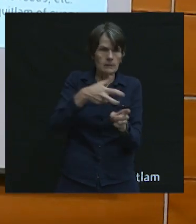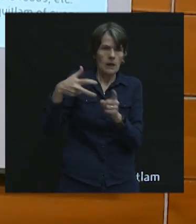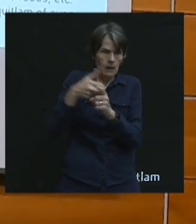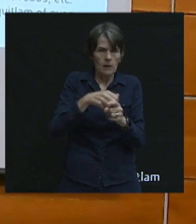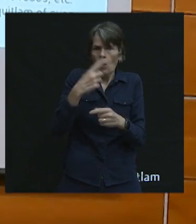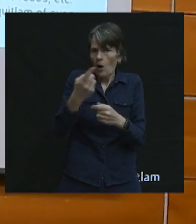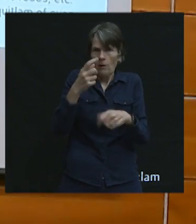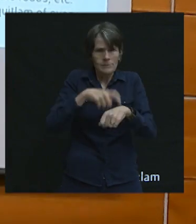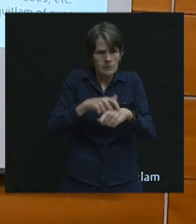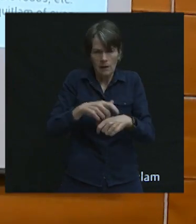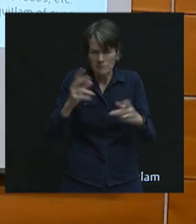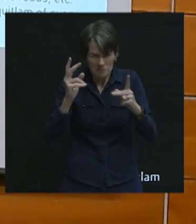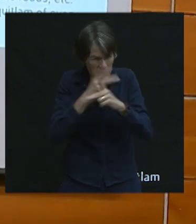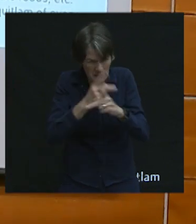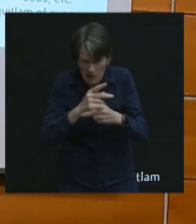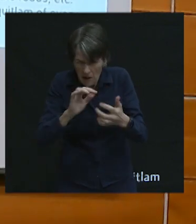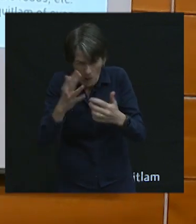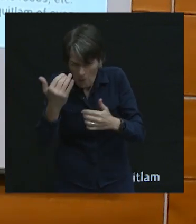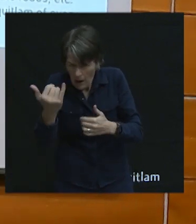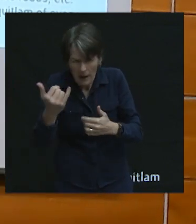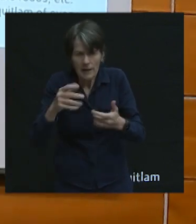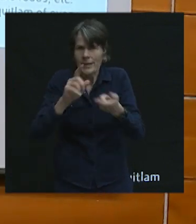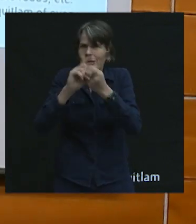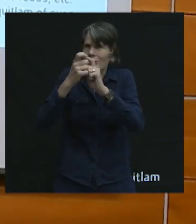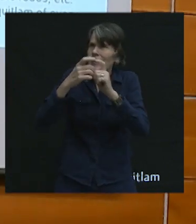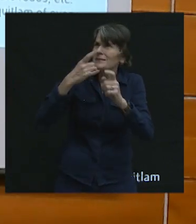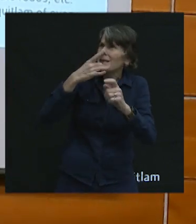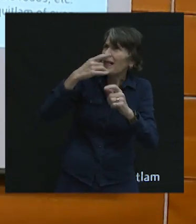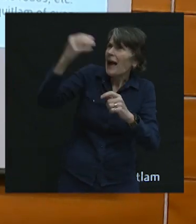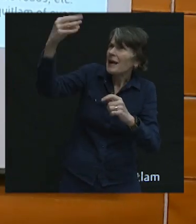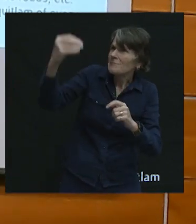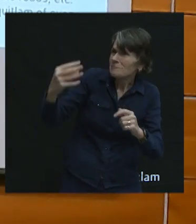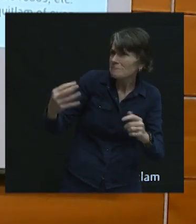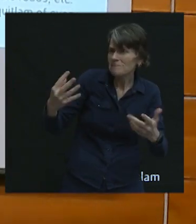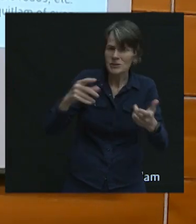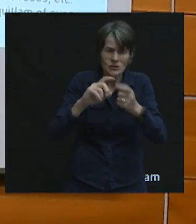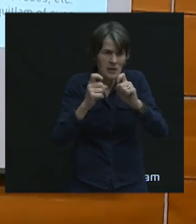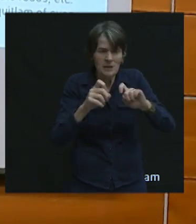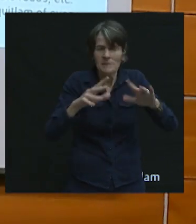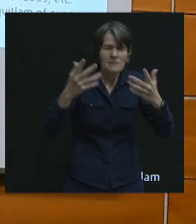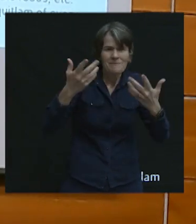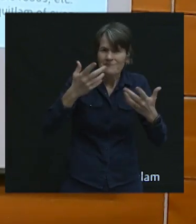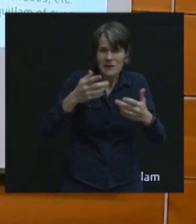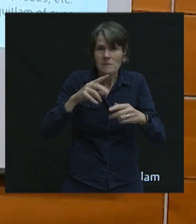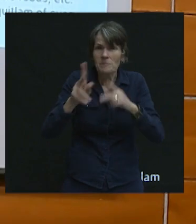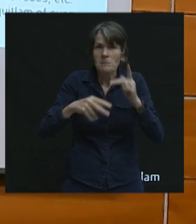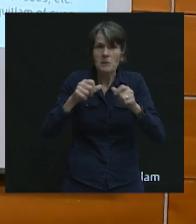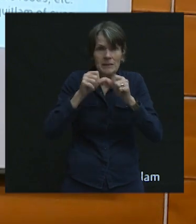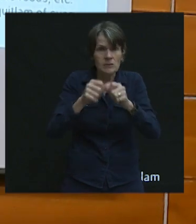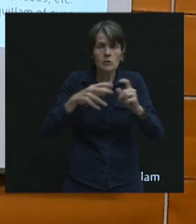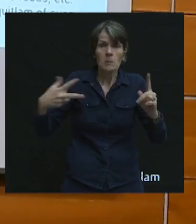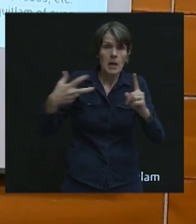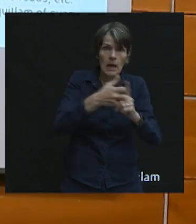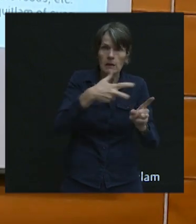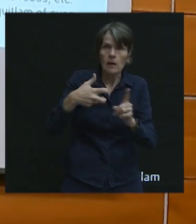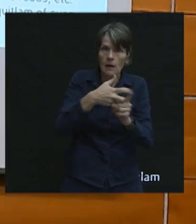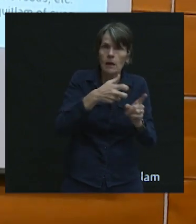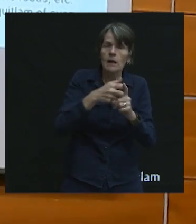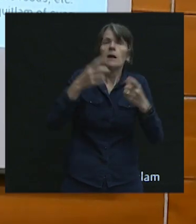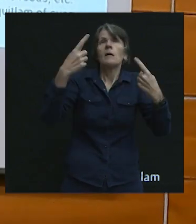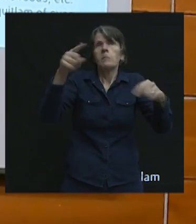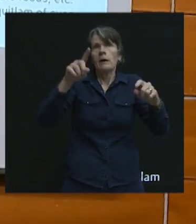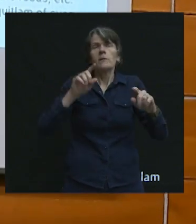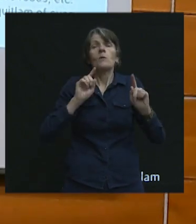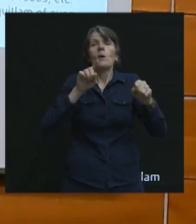tried to do different things with the traffic signals, they tried to do other things, they finally went out there and started to talk to people. And what they